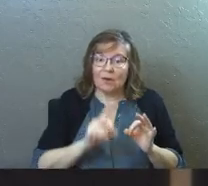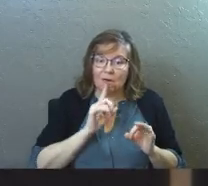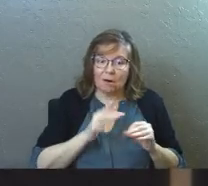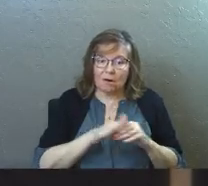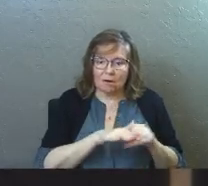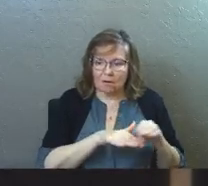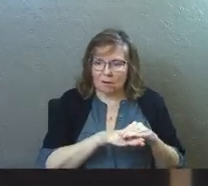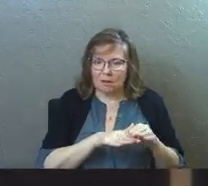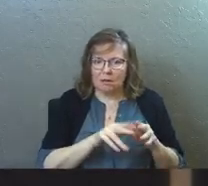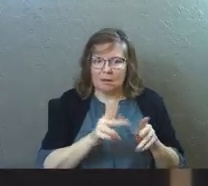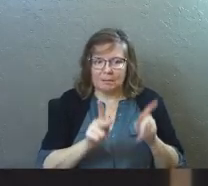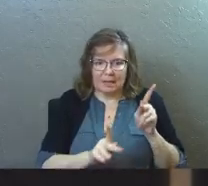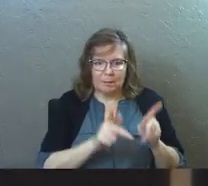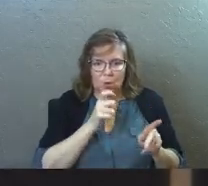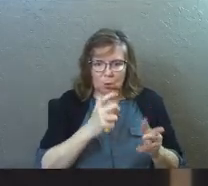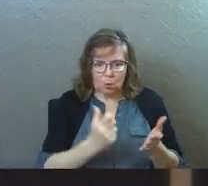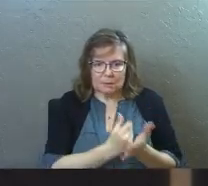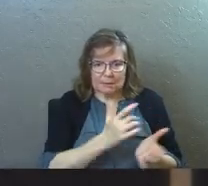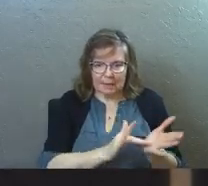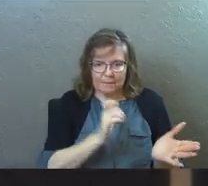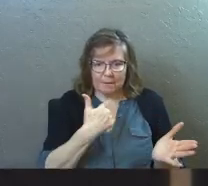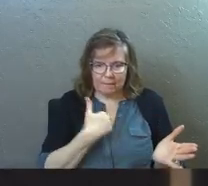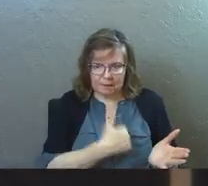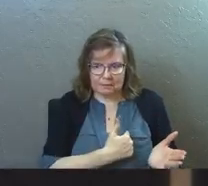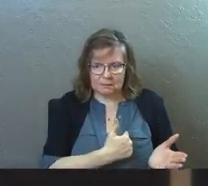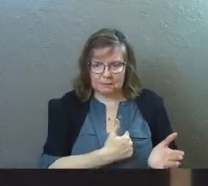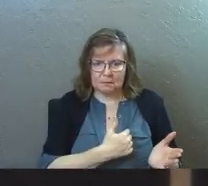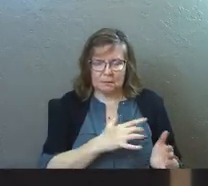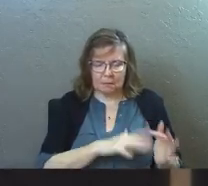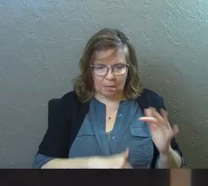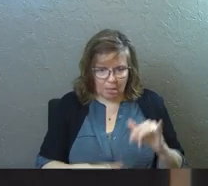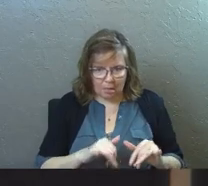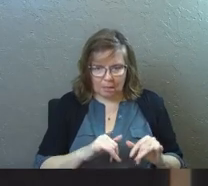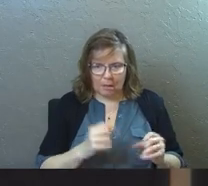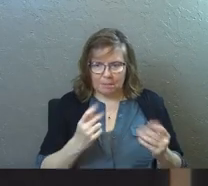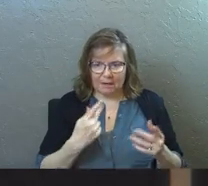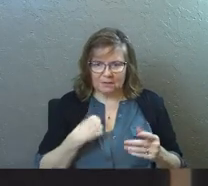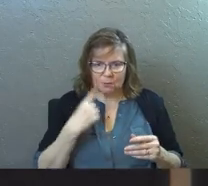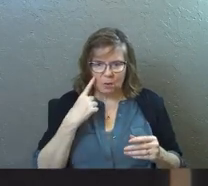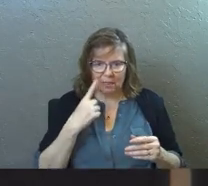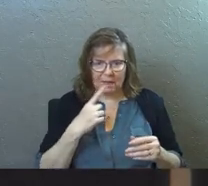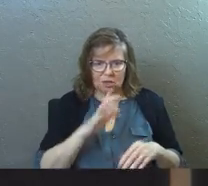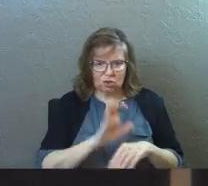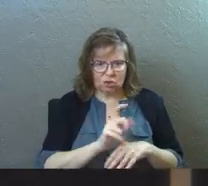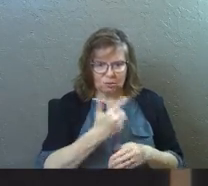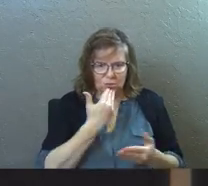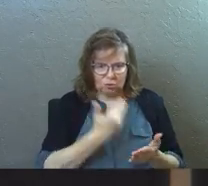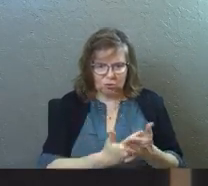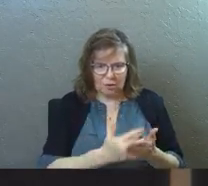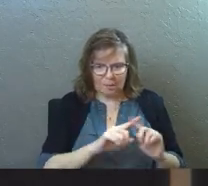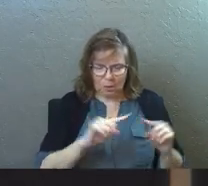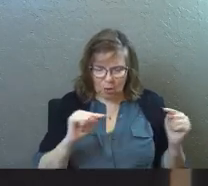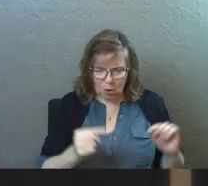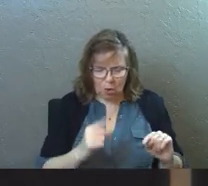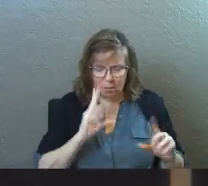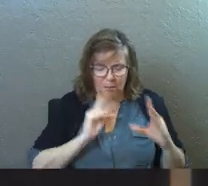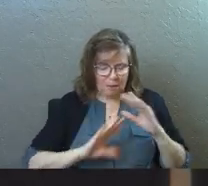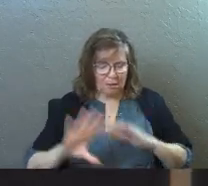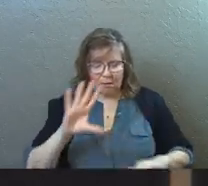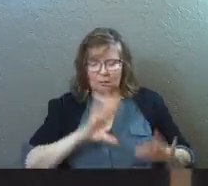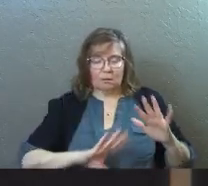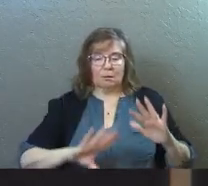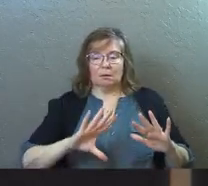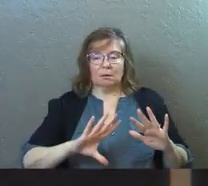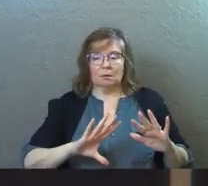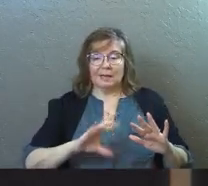there are some bad actors in the mix. And a lot of us have been touched by them. And it's almost as if he's pleading with us